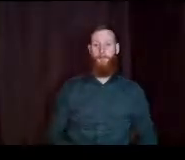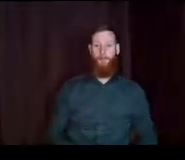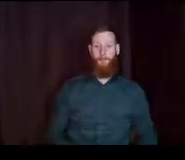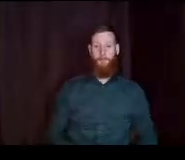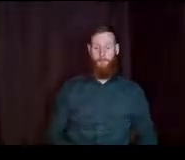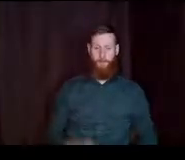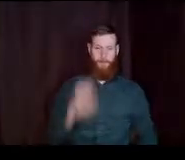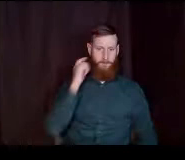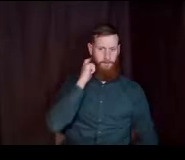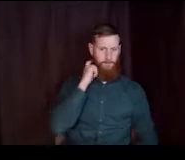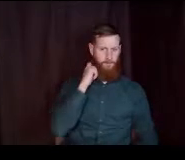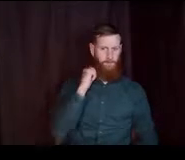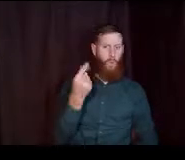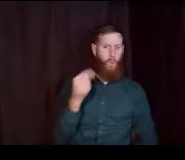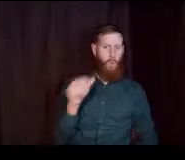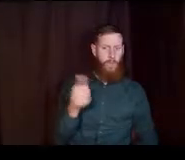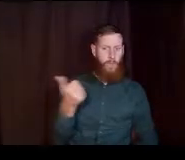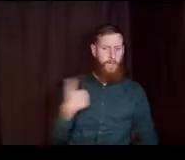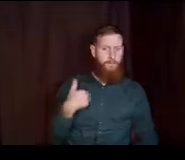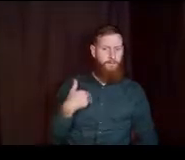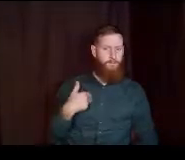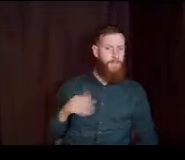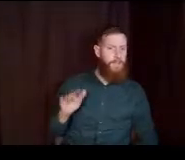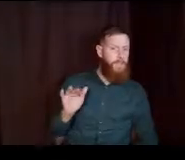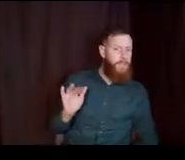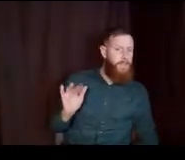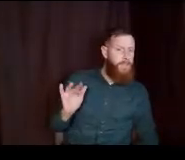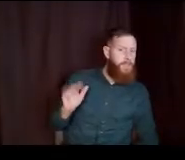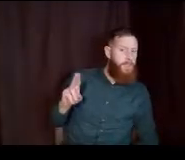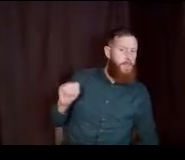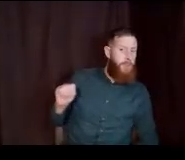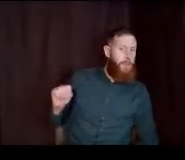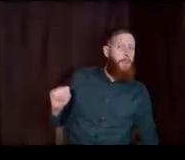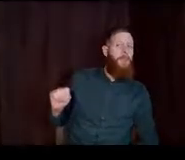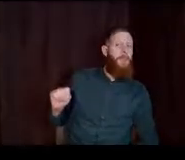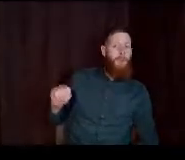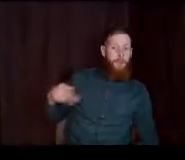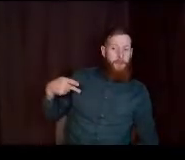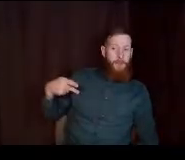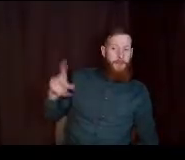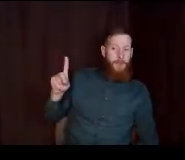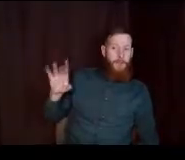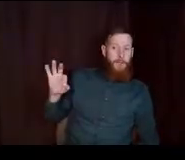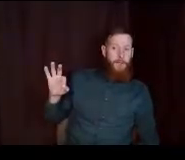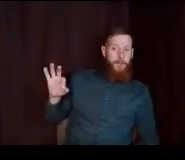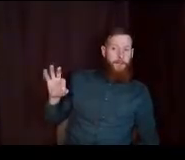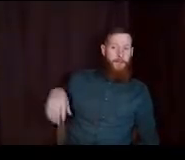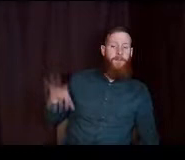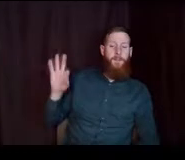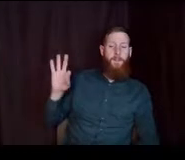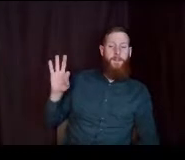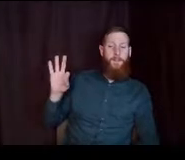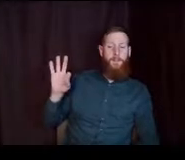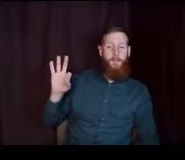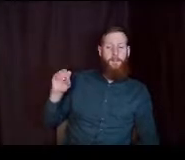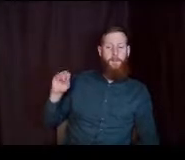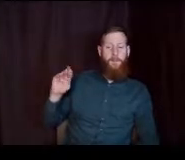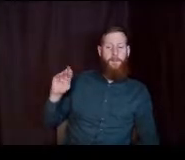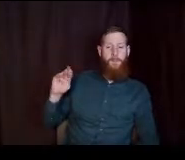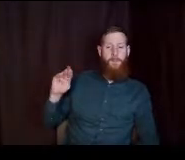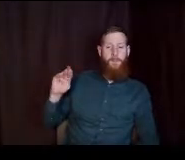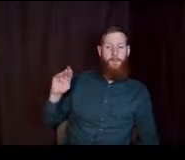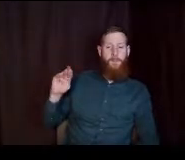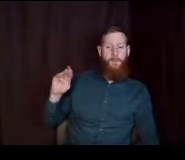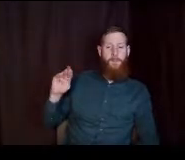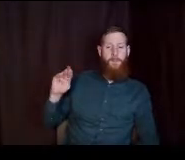Let's see, what else do we have? Let's PDF presentation format. We will make sure that